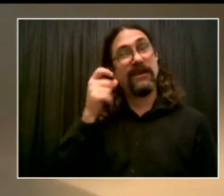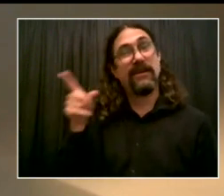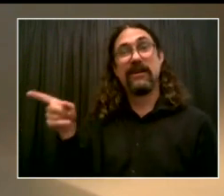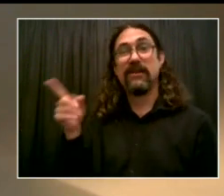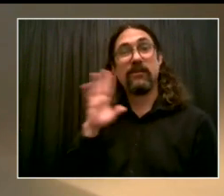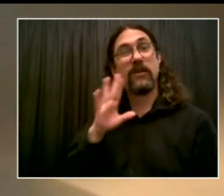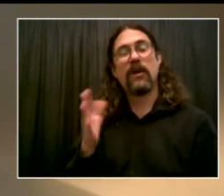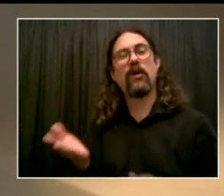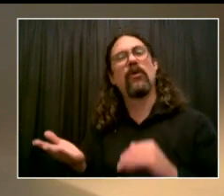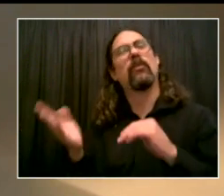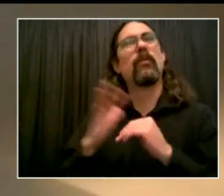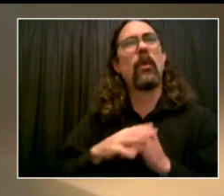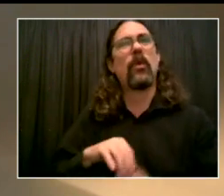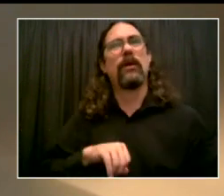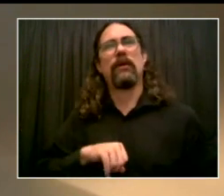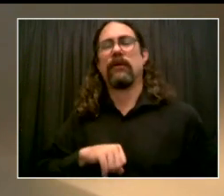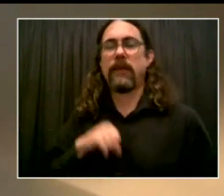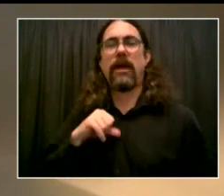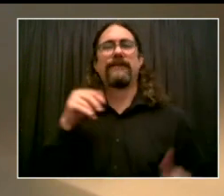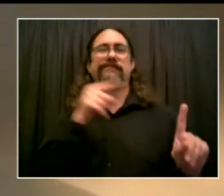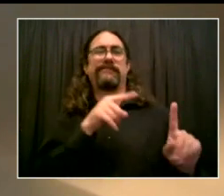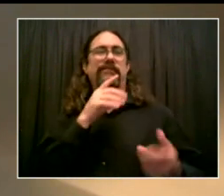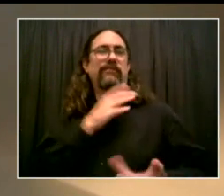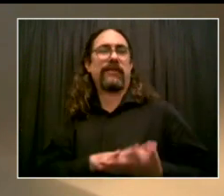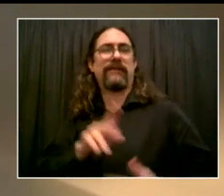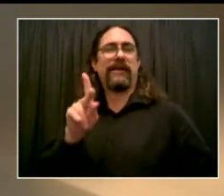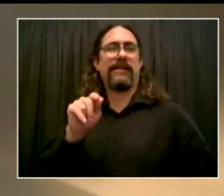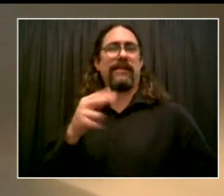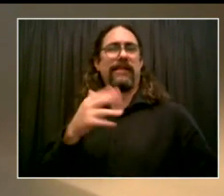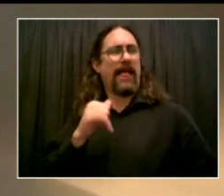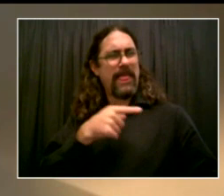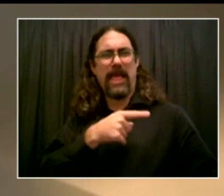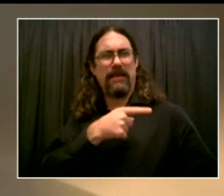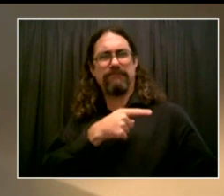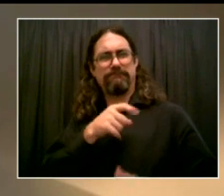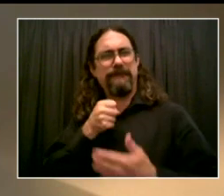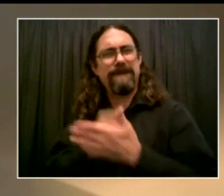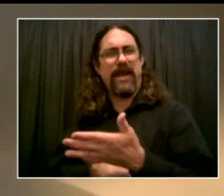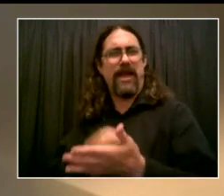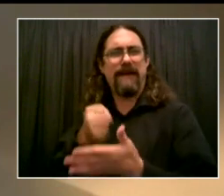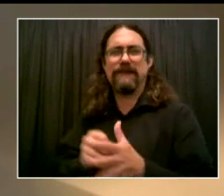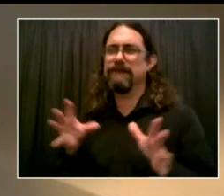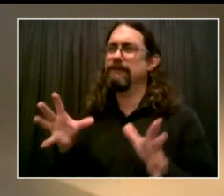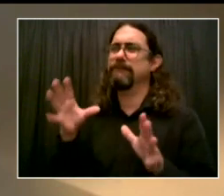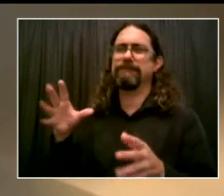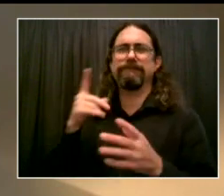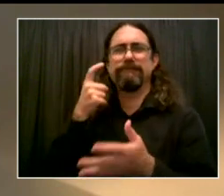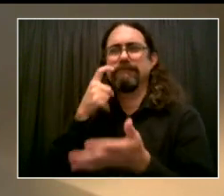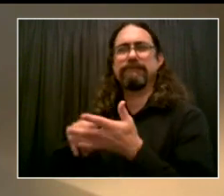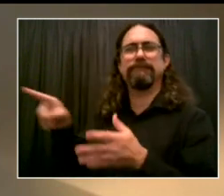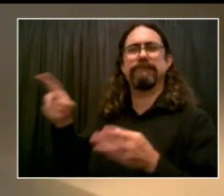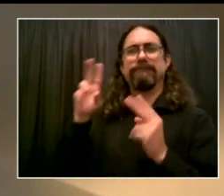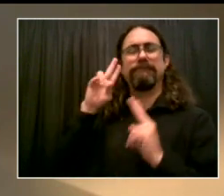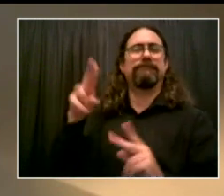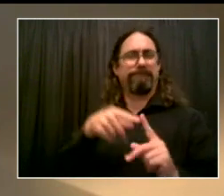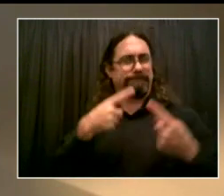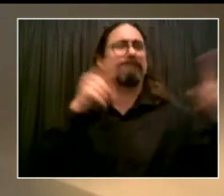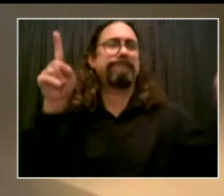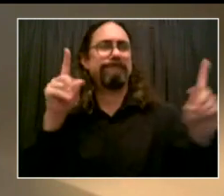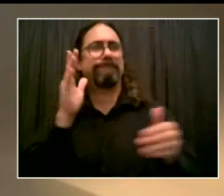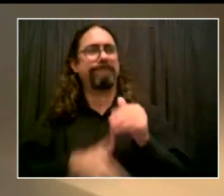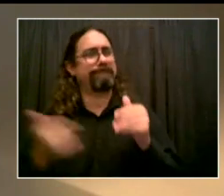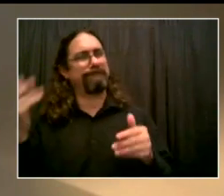Kathy's tenacious efforts to get this great honor that is well, well-deserving,